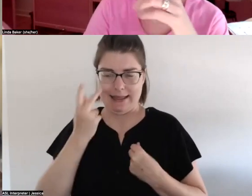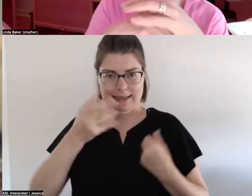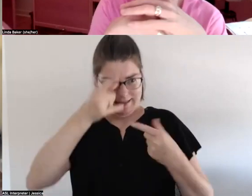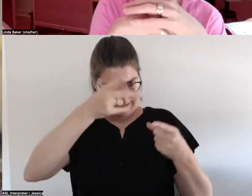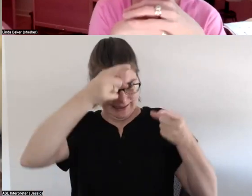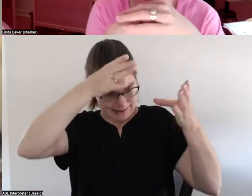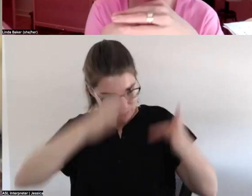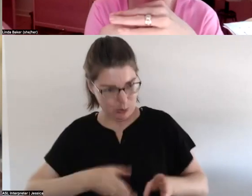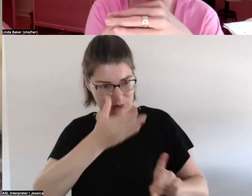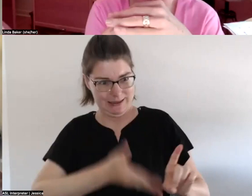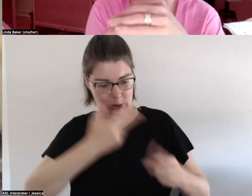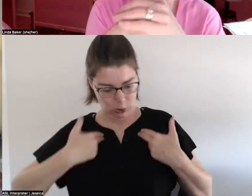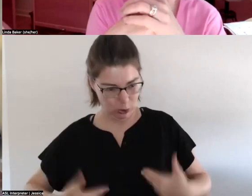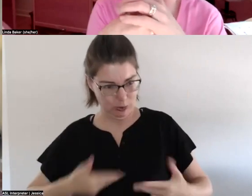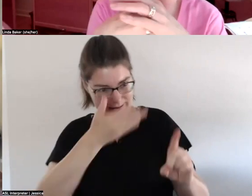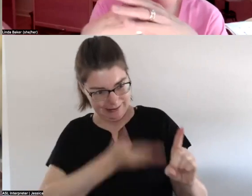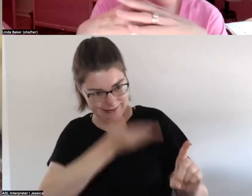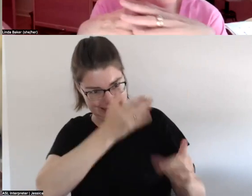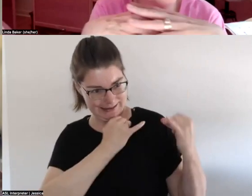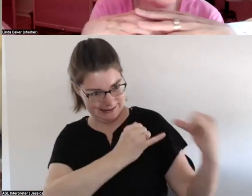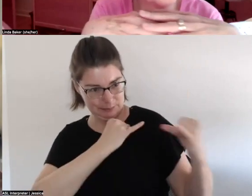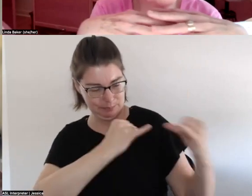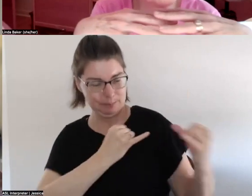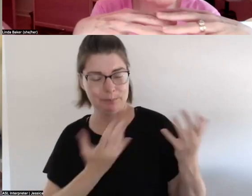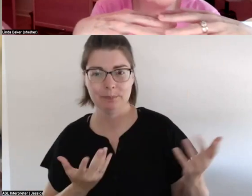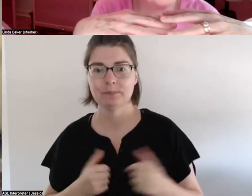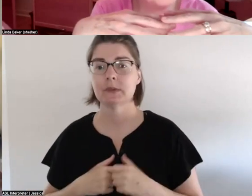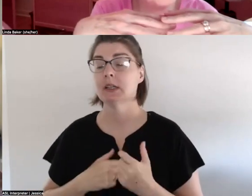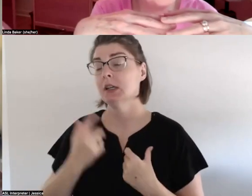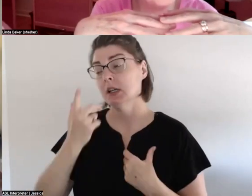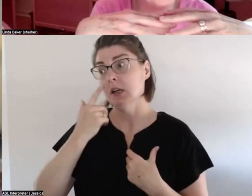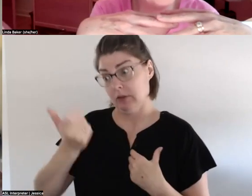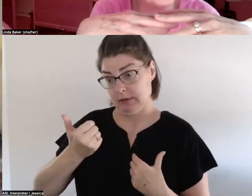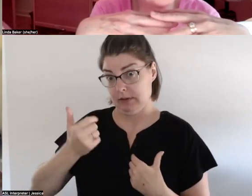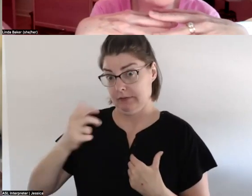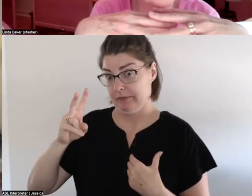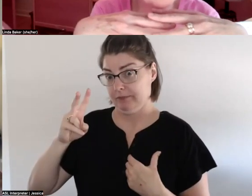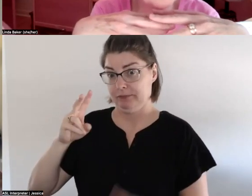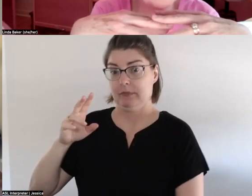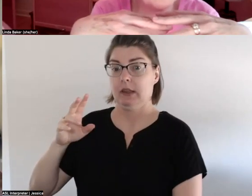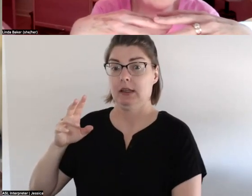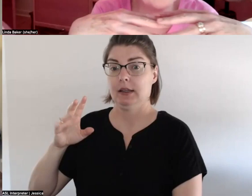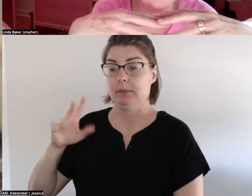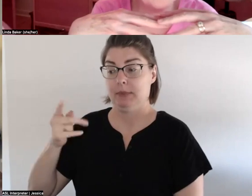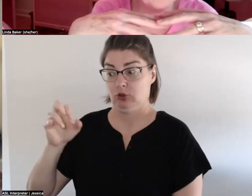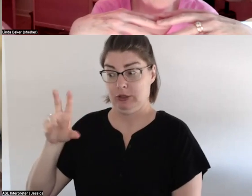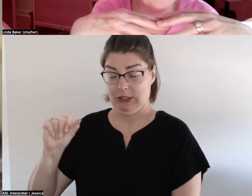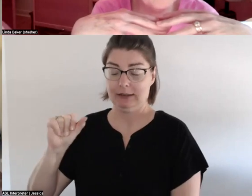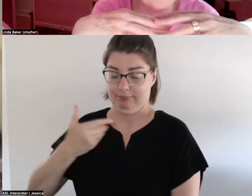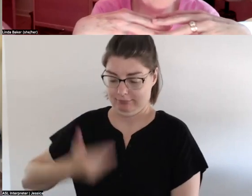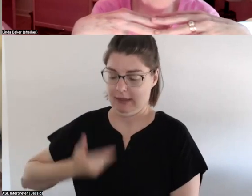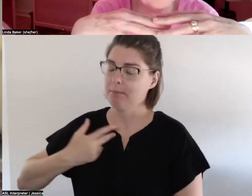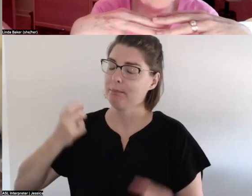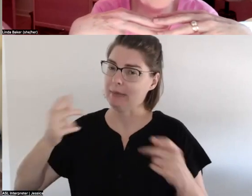yeah well for me it it um i think many of our people are living